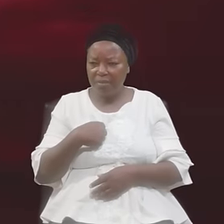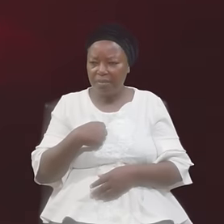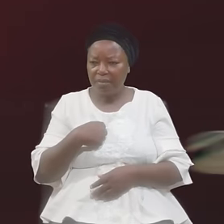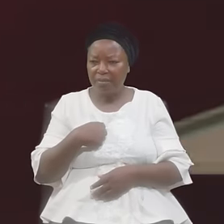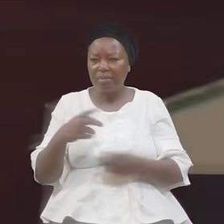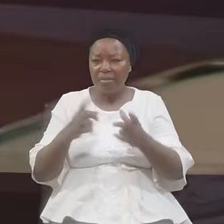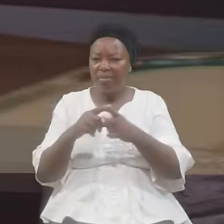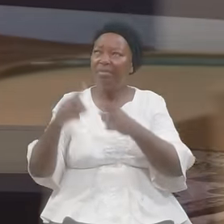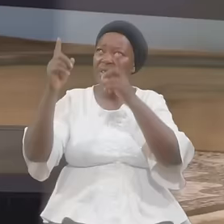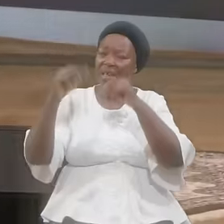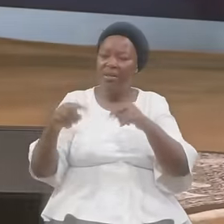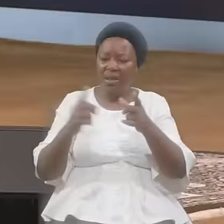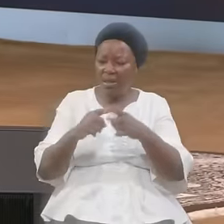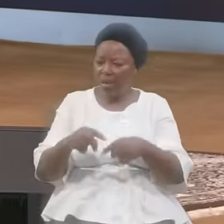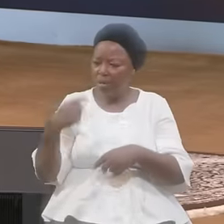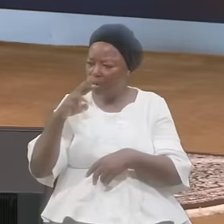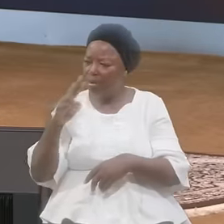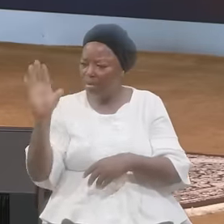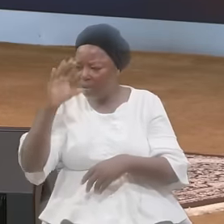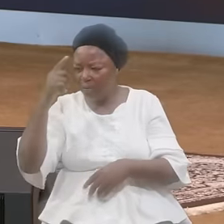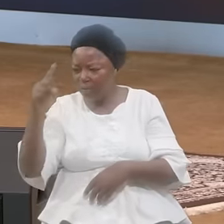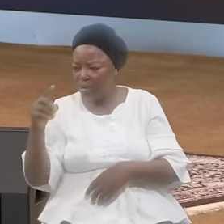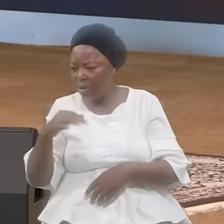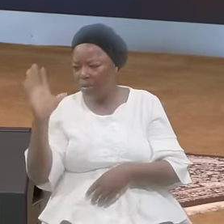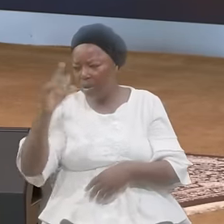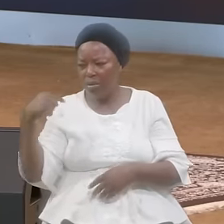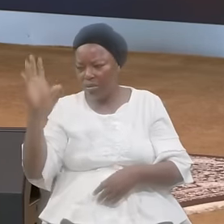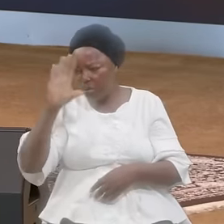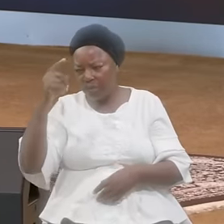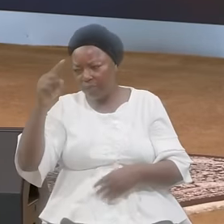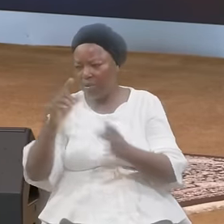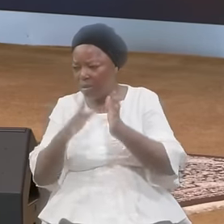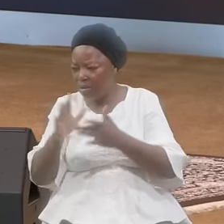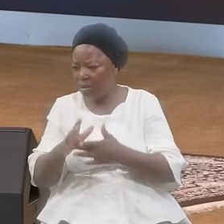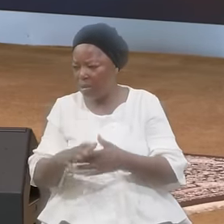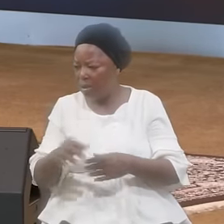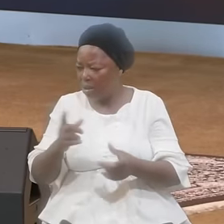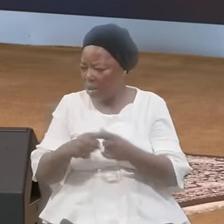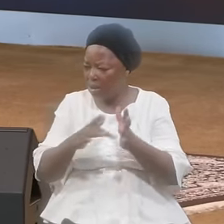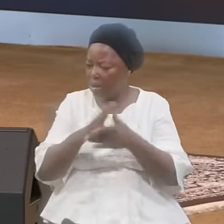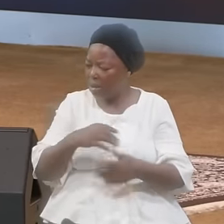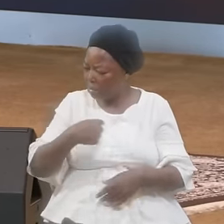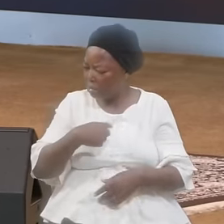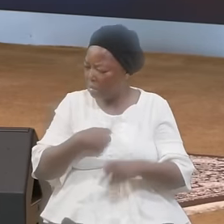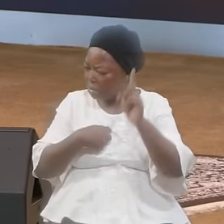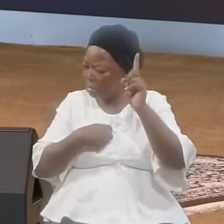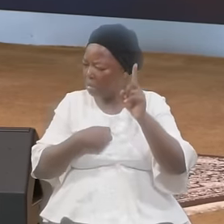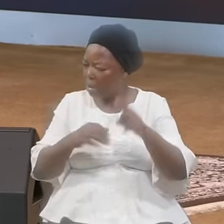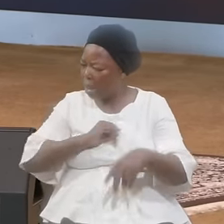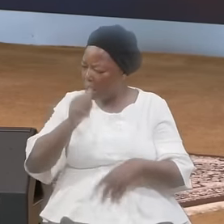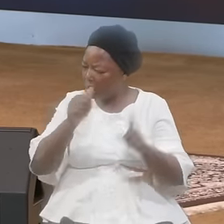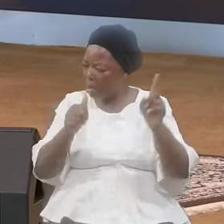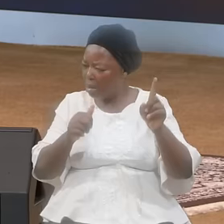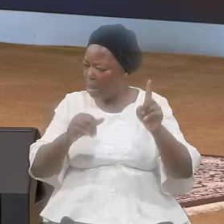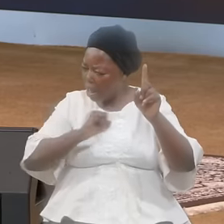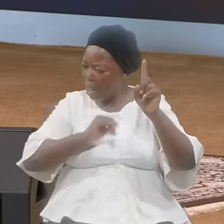and they said Who are you looking for? They said we're looking for Jesus They said I am here When they said I'm here They